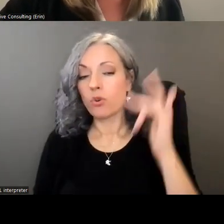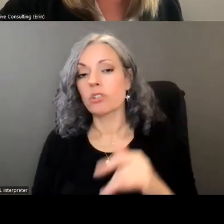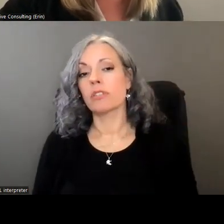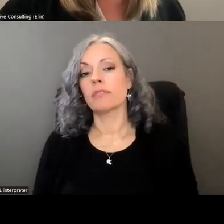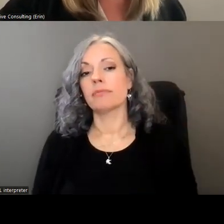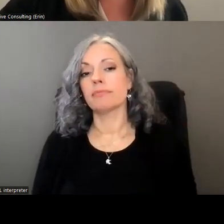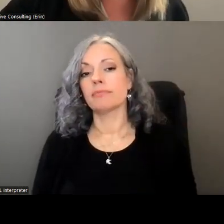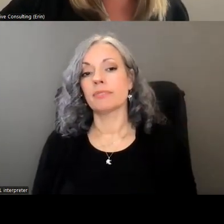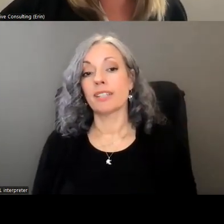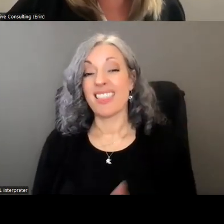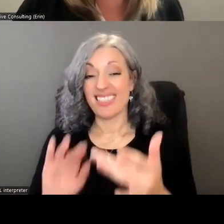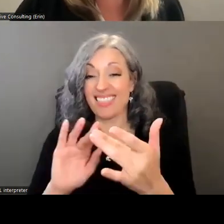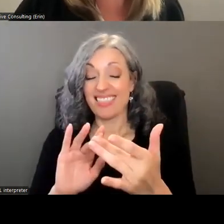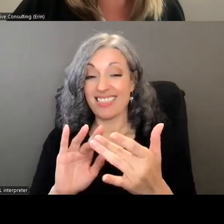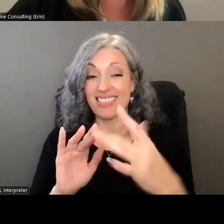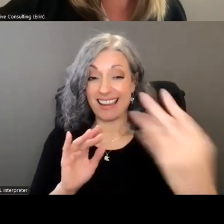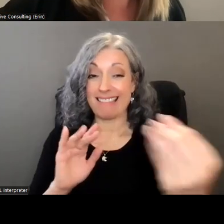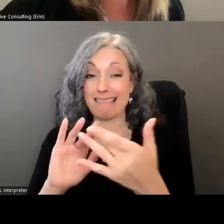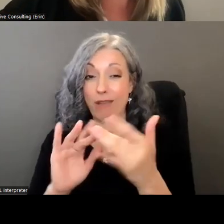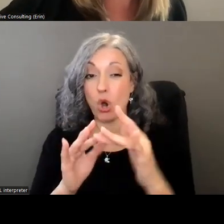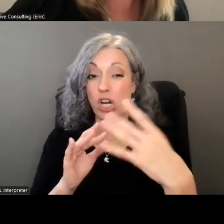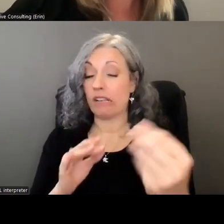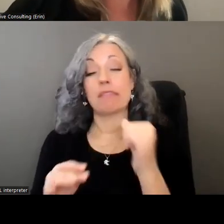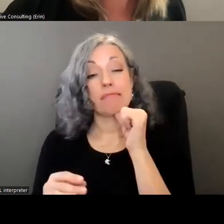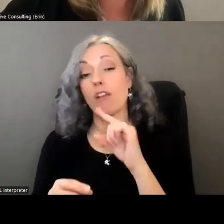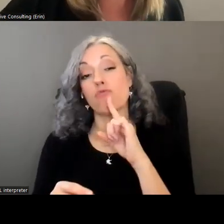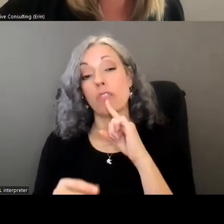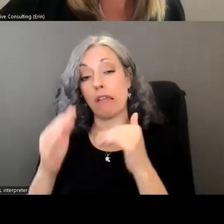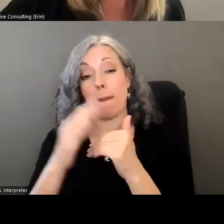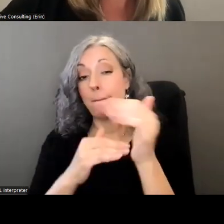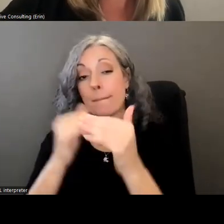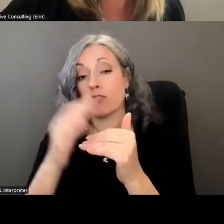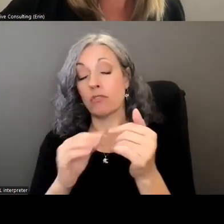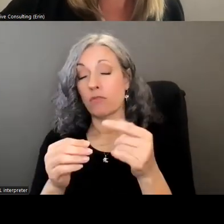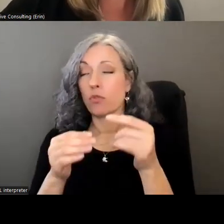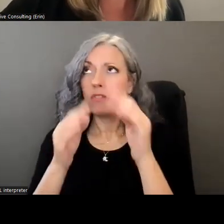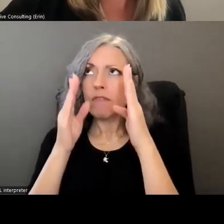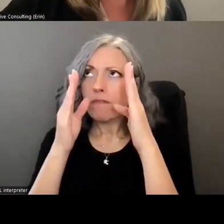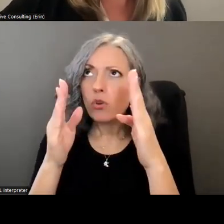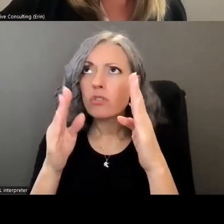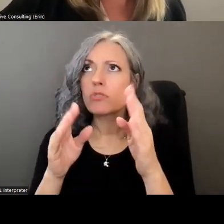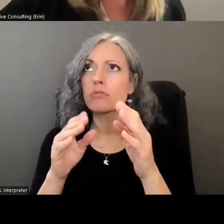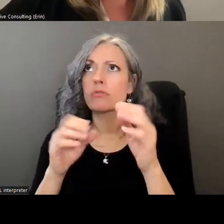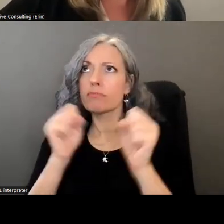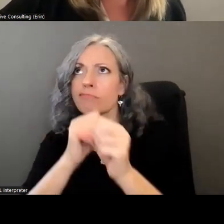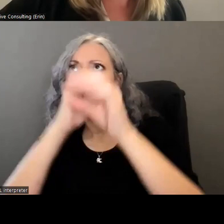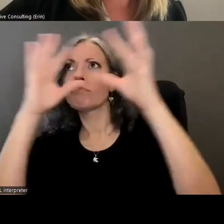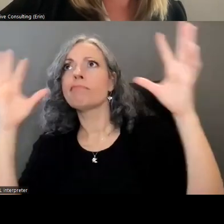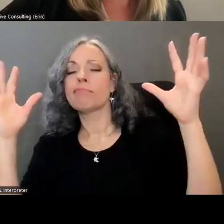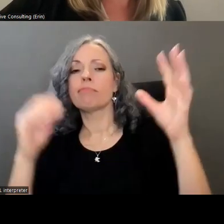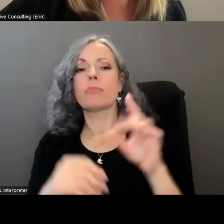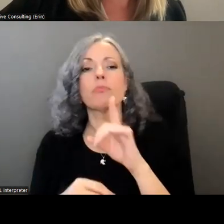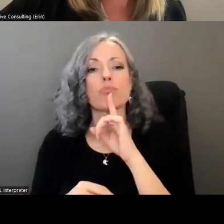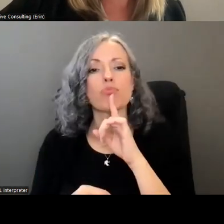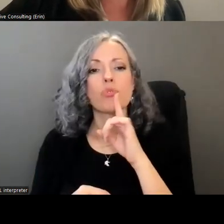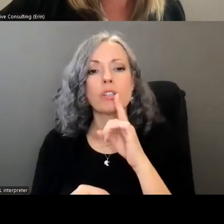network over all the years hasn't been necessarily built from deliberate planning and a collective vision instead the drivers of